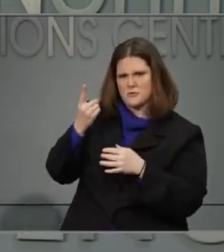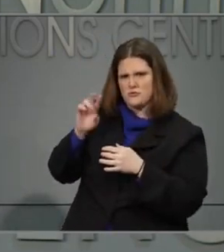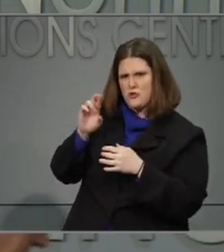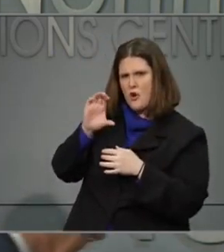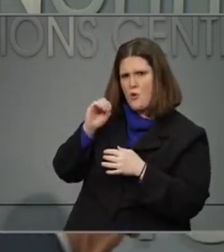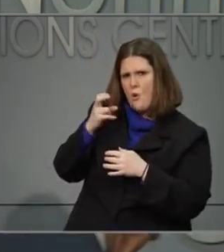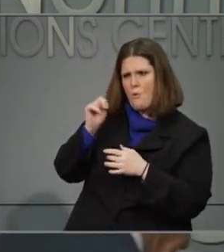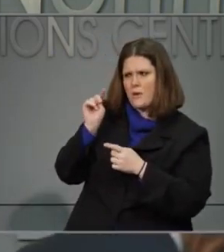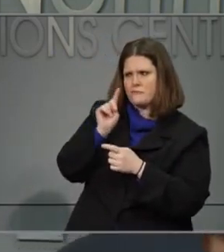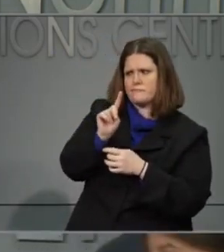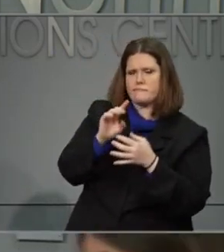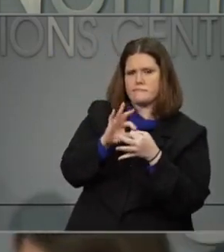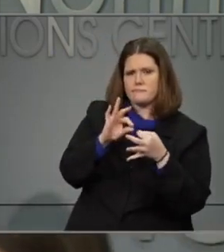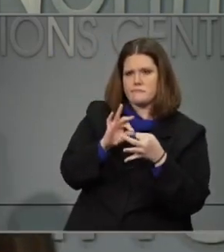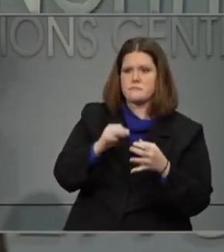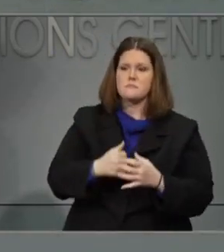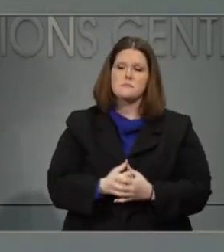that.